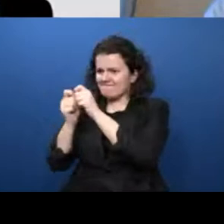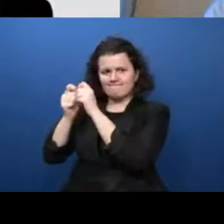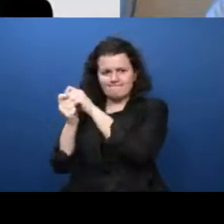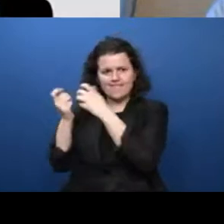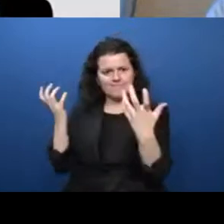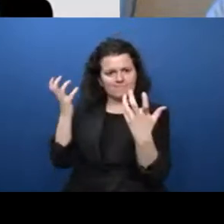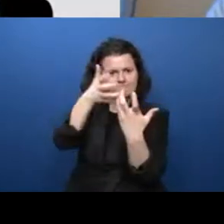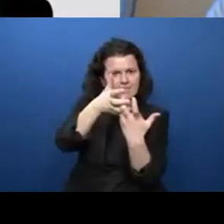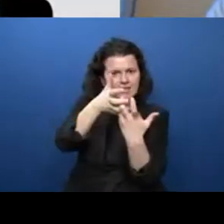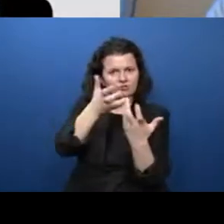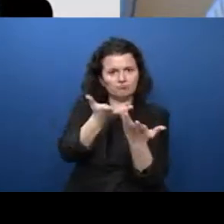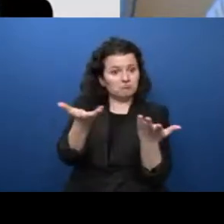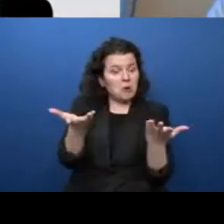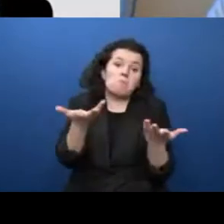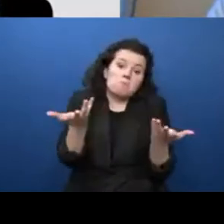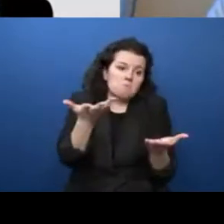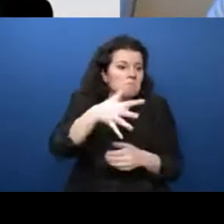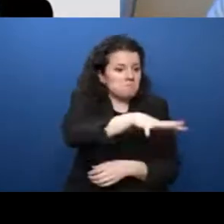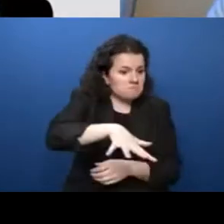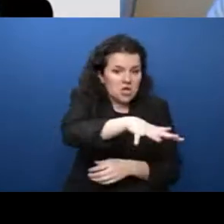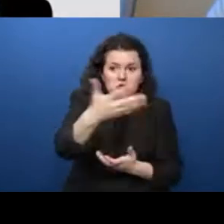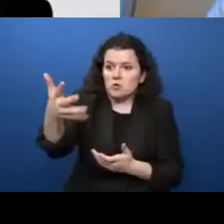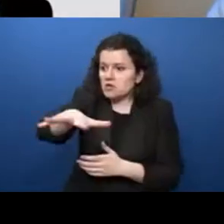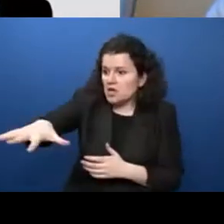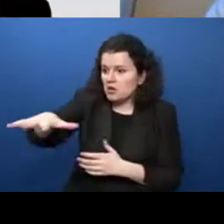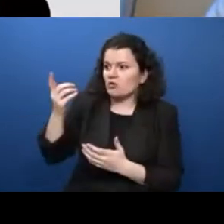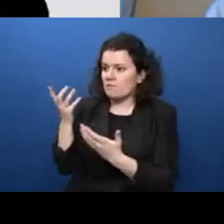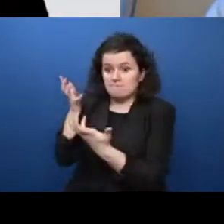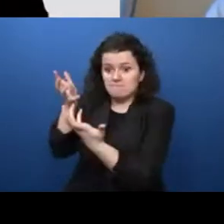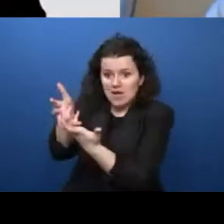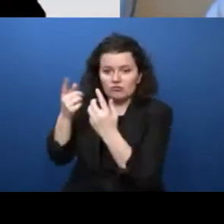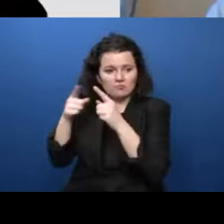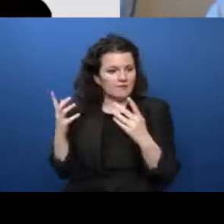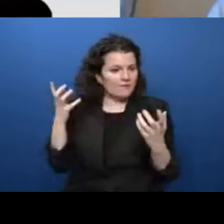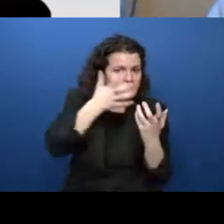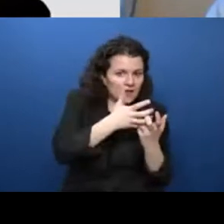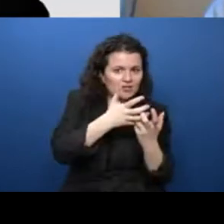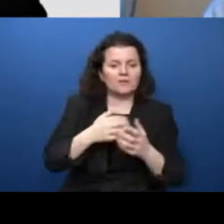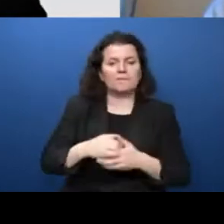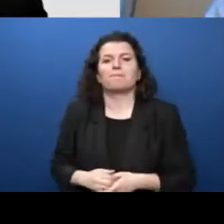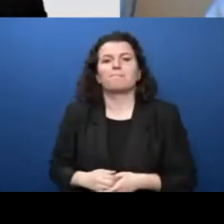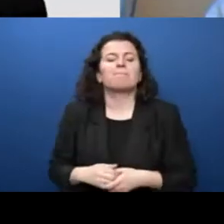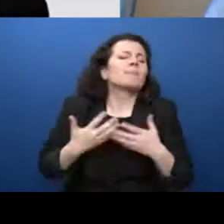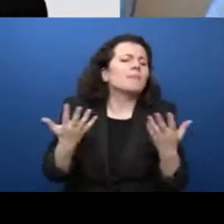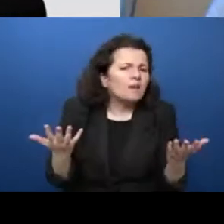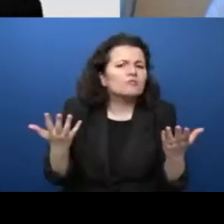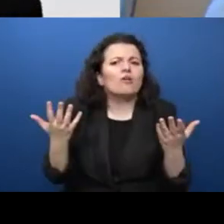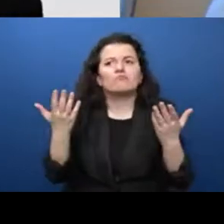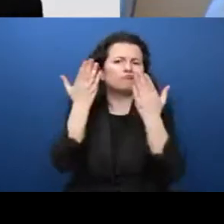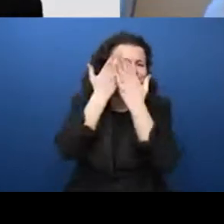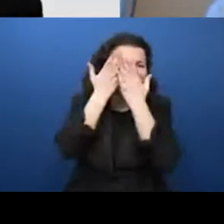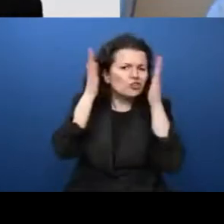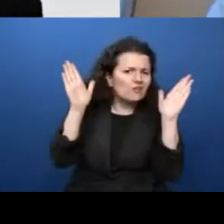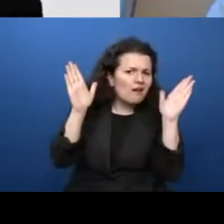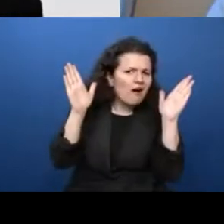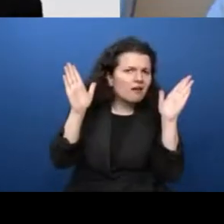En términos generales, esto nos ayudará a conseguir un buen vivir. In general terms, this also will help us